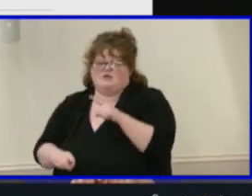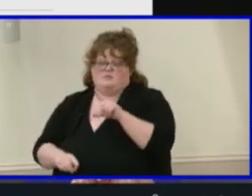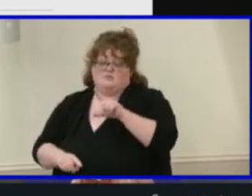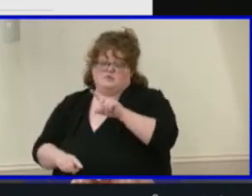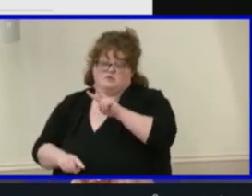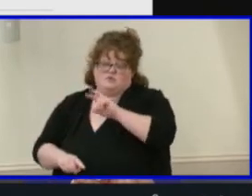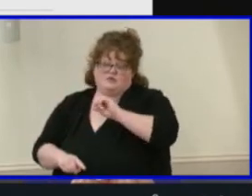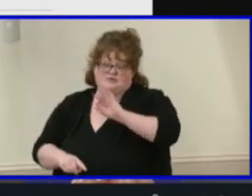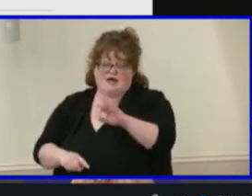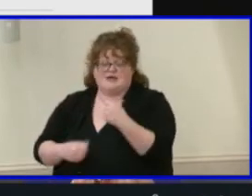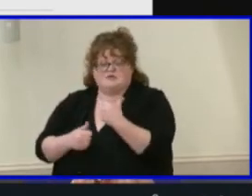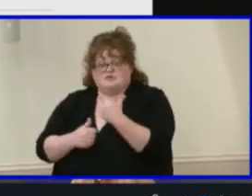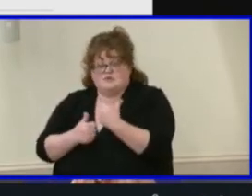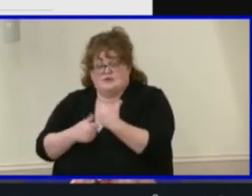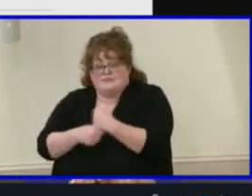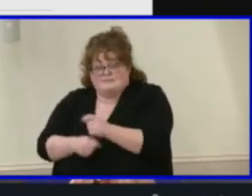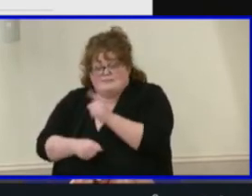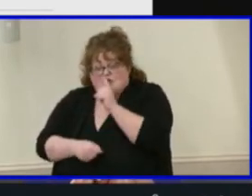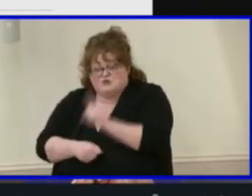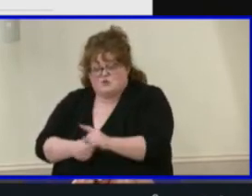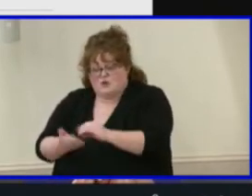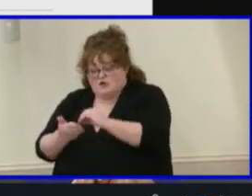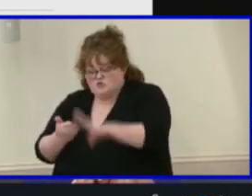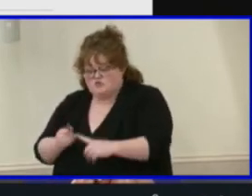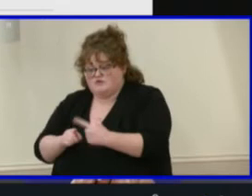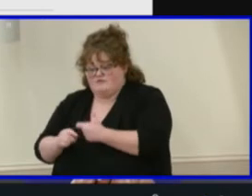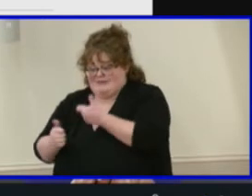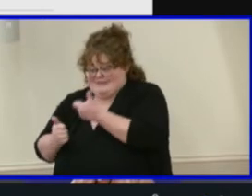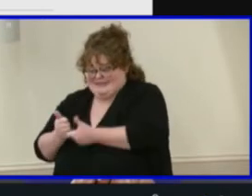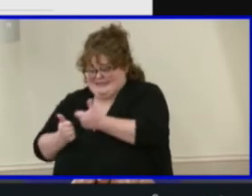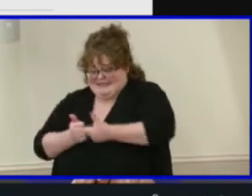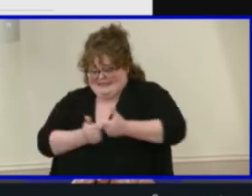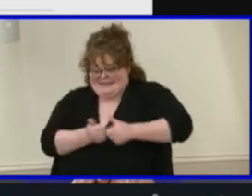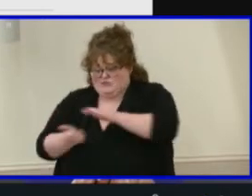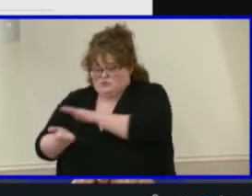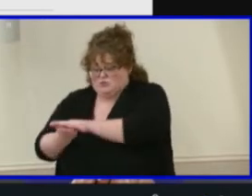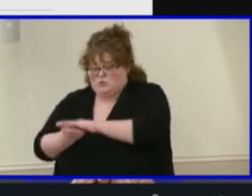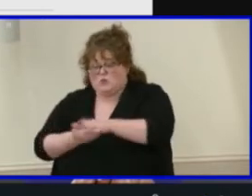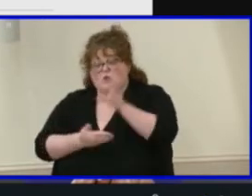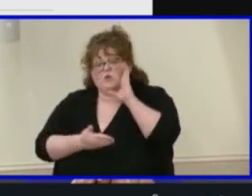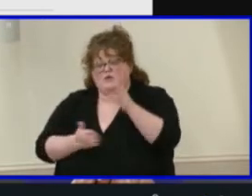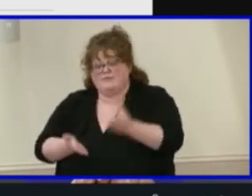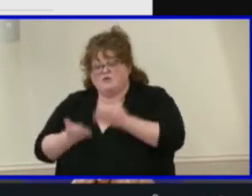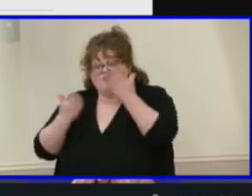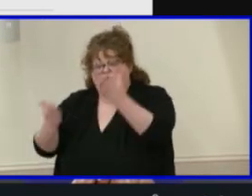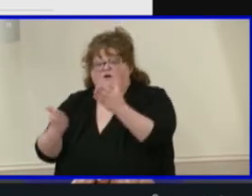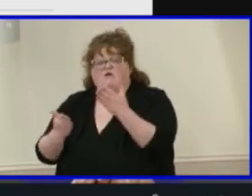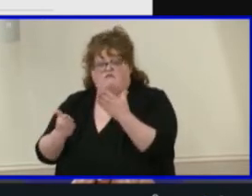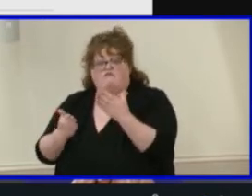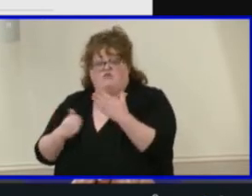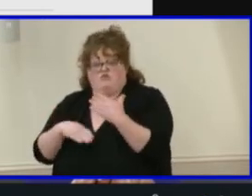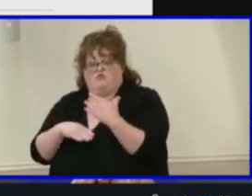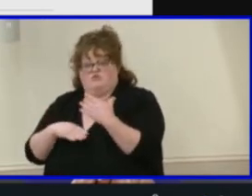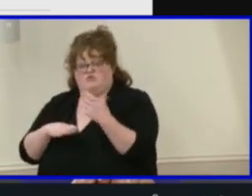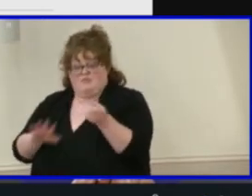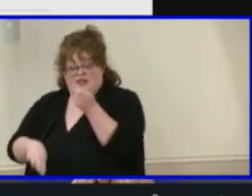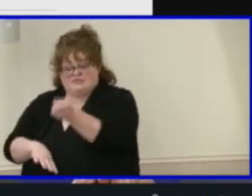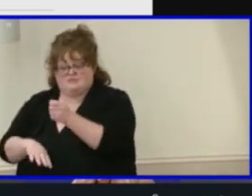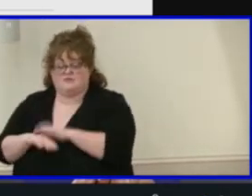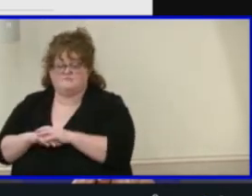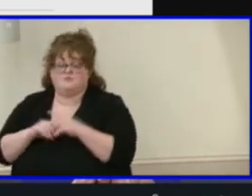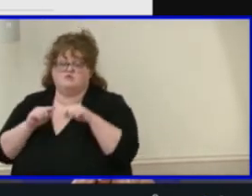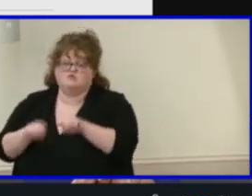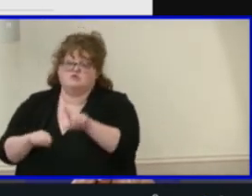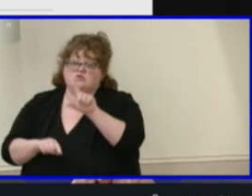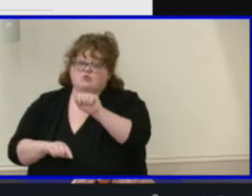middle school and each magisterial district were offered spots to Maggie L. Walker Governor's School. In school year 2018